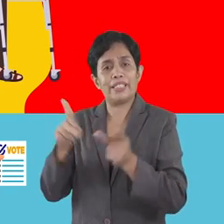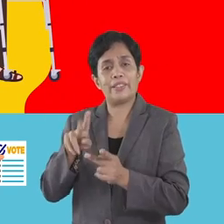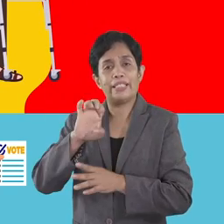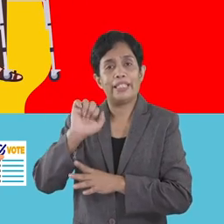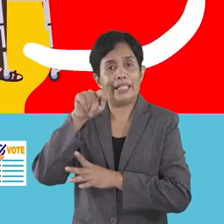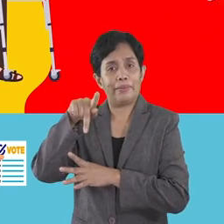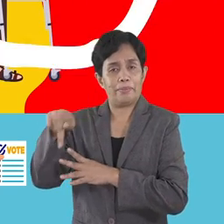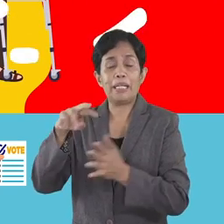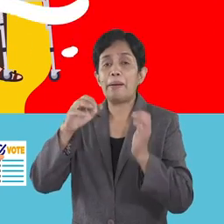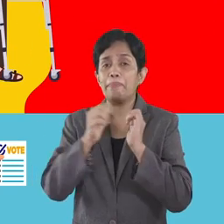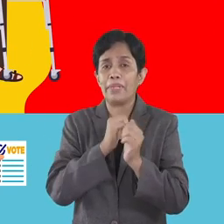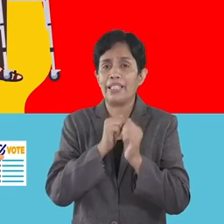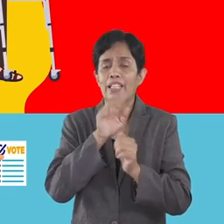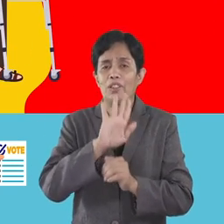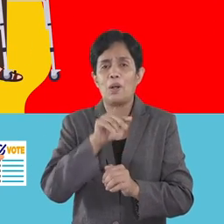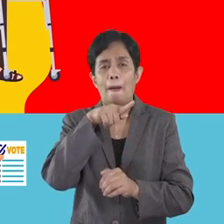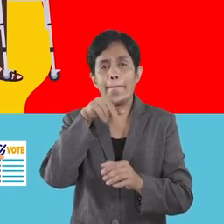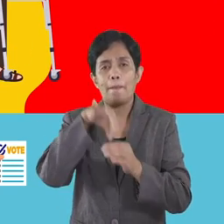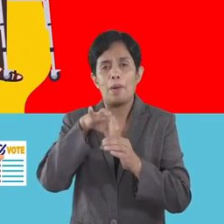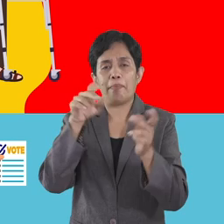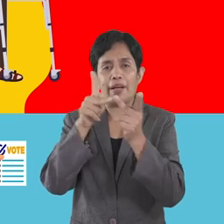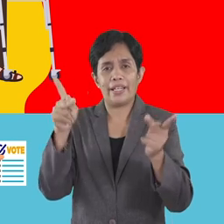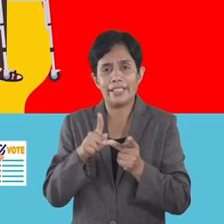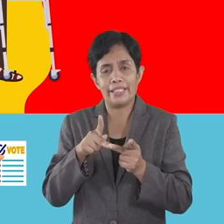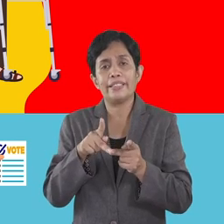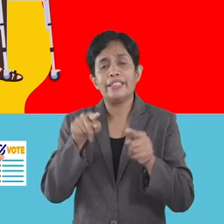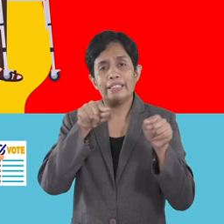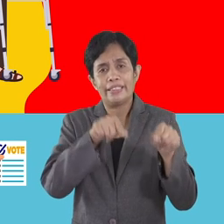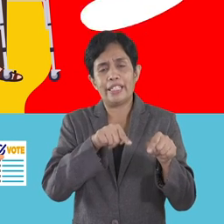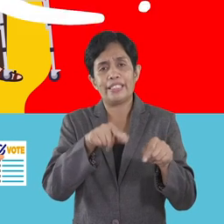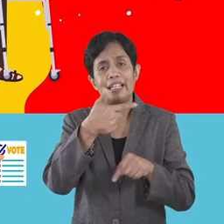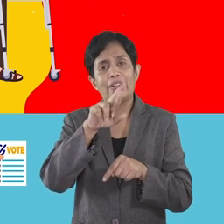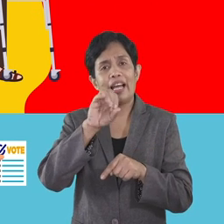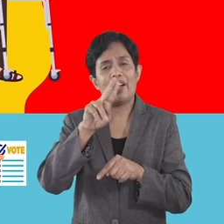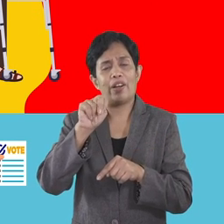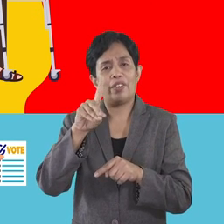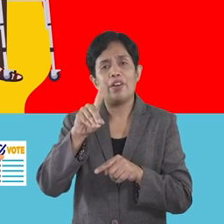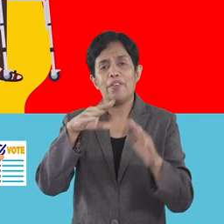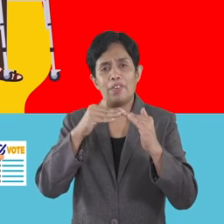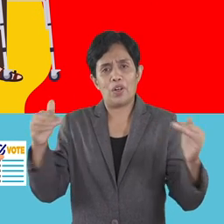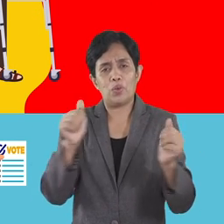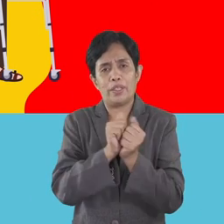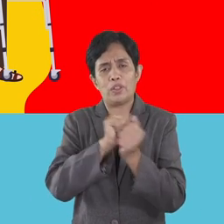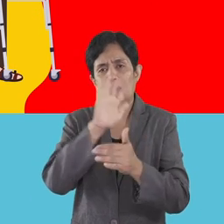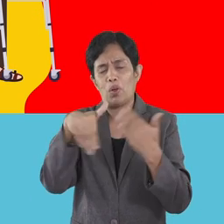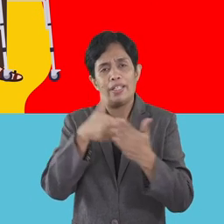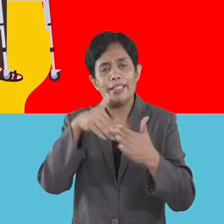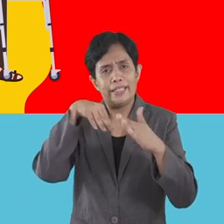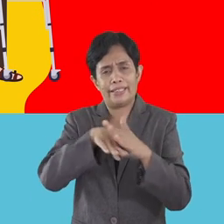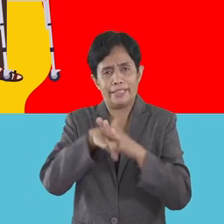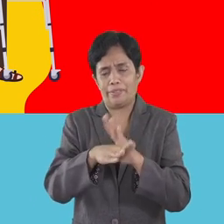APP, that means your polling place is already located at the ground floor with all the accessibility